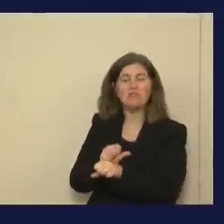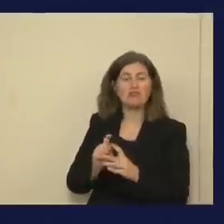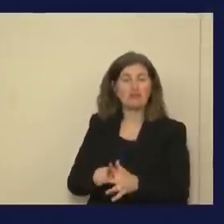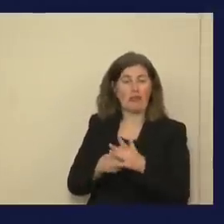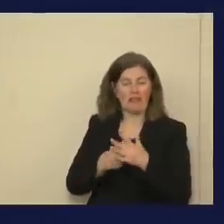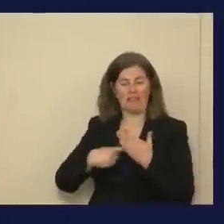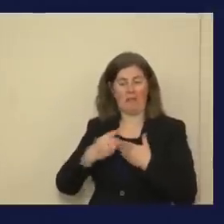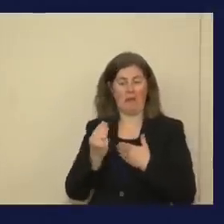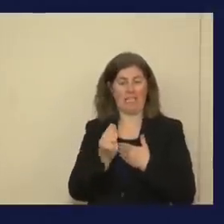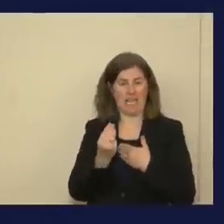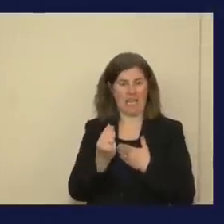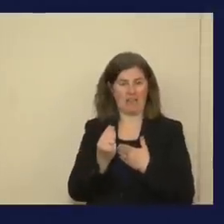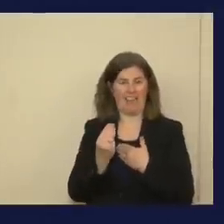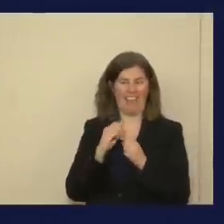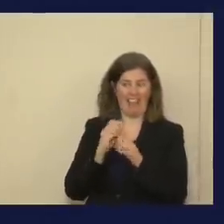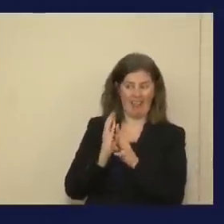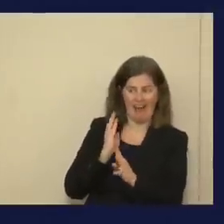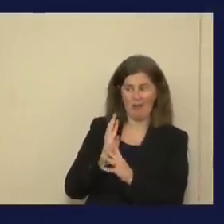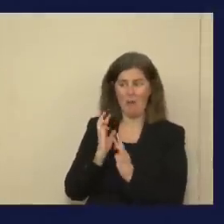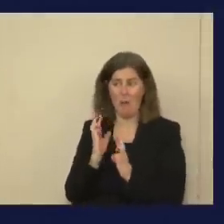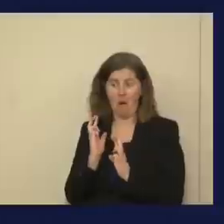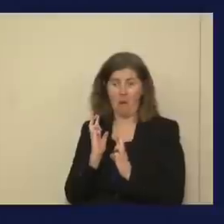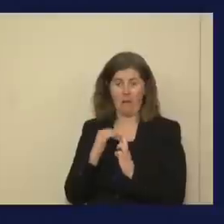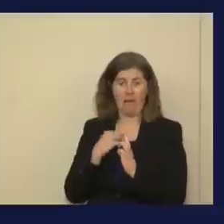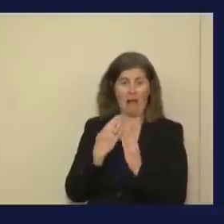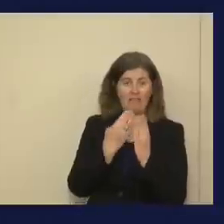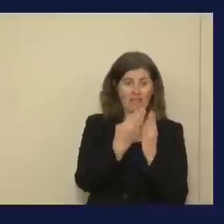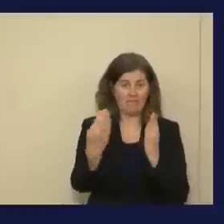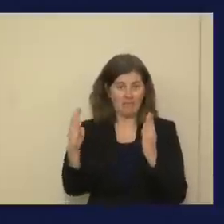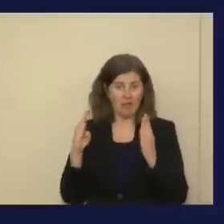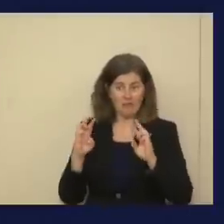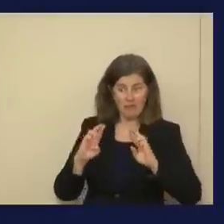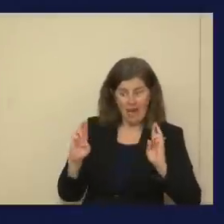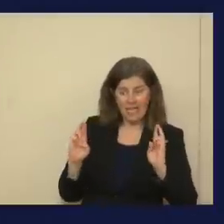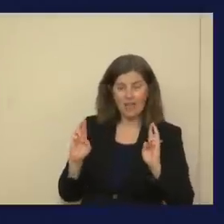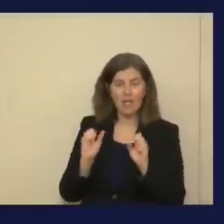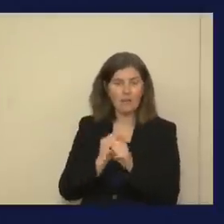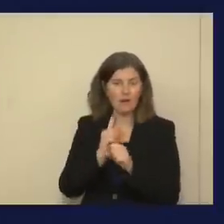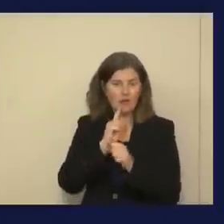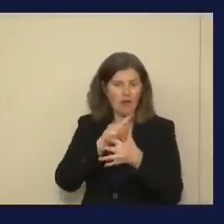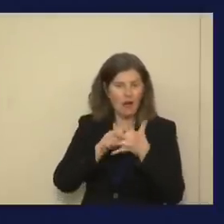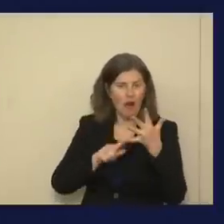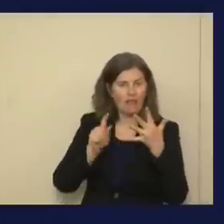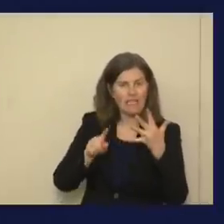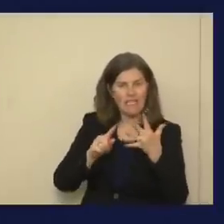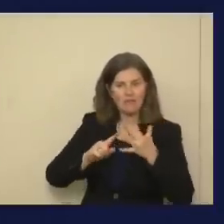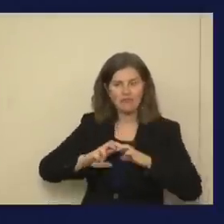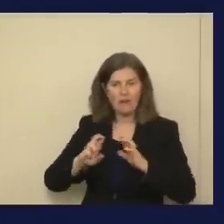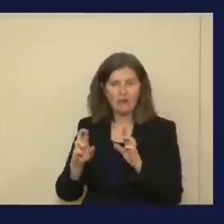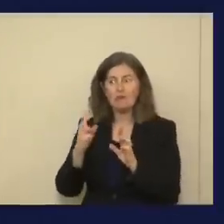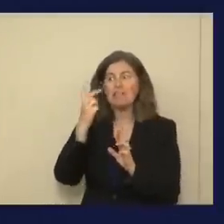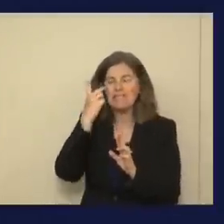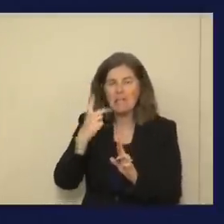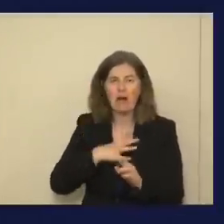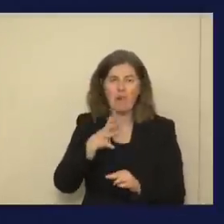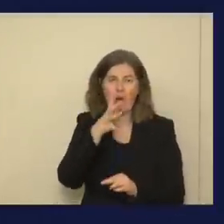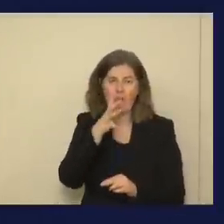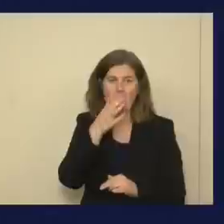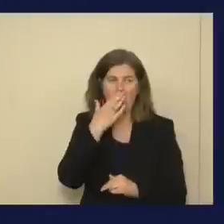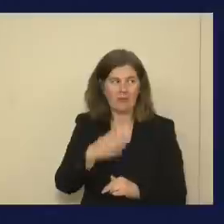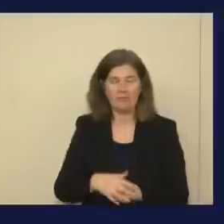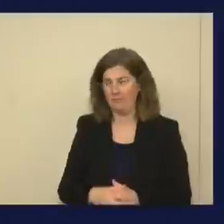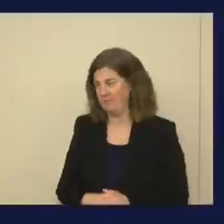and getting in the queue and hoping they have that plexiglass and making sure I have all the necessary precautions on my end.